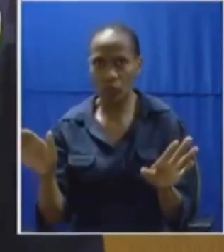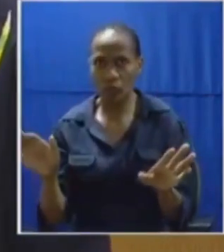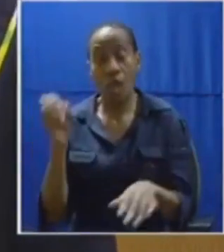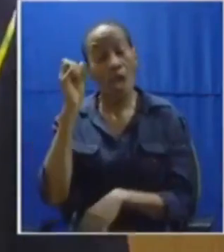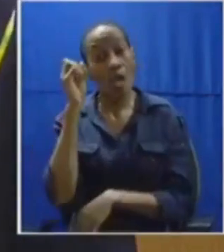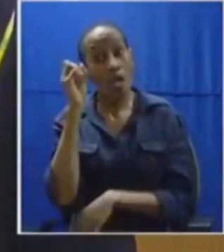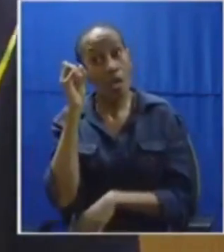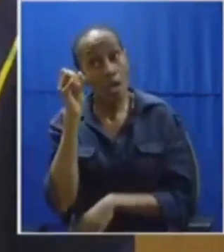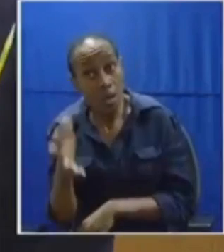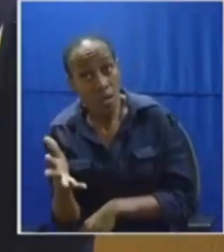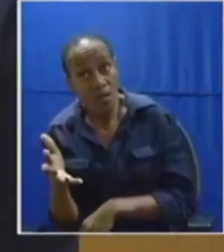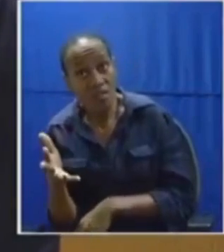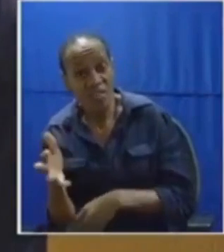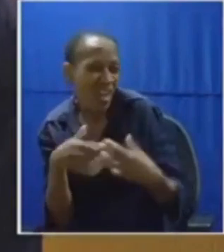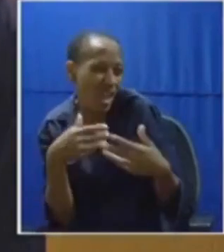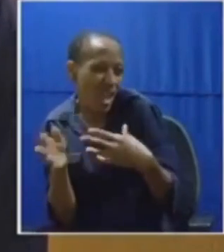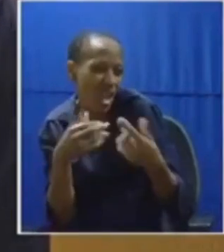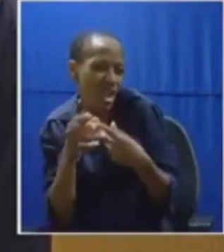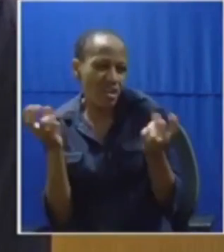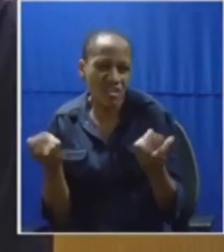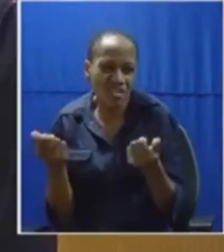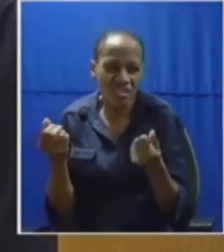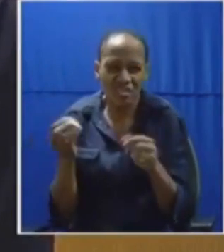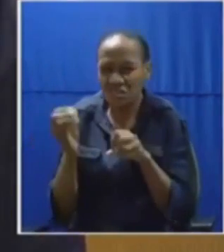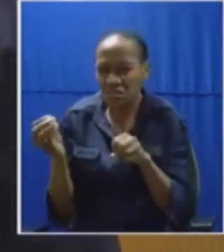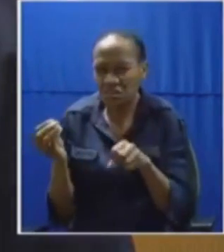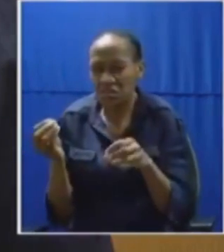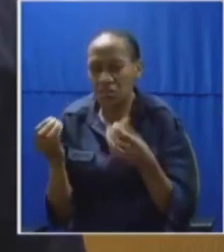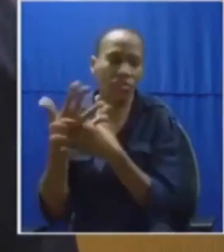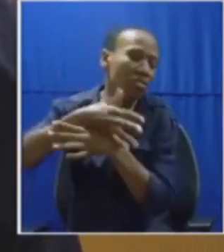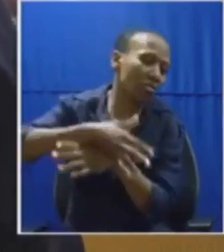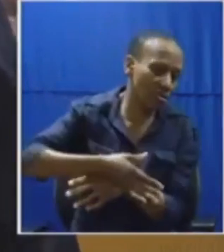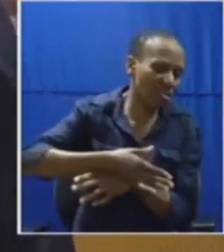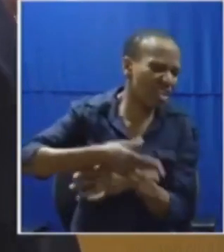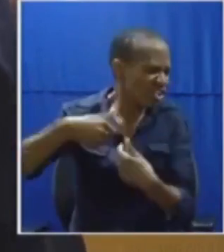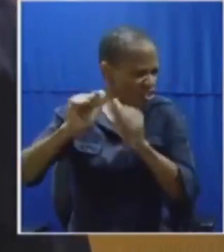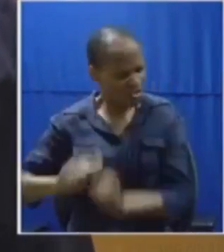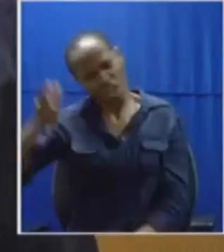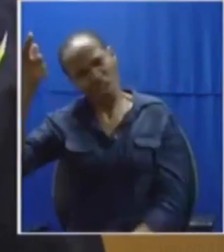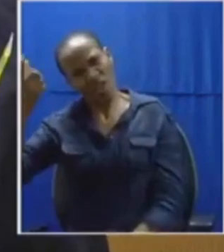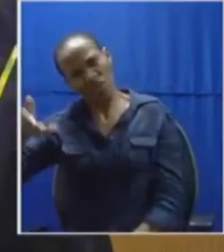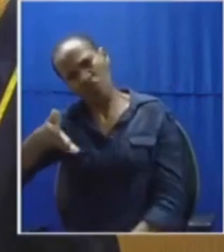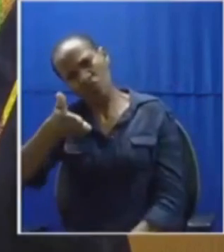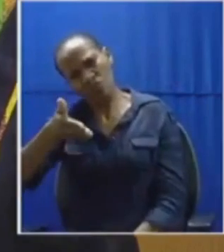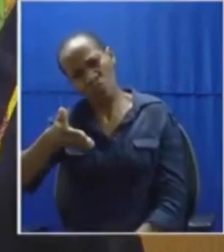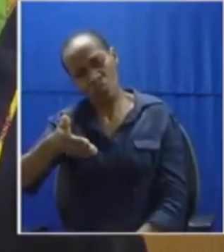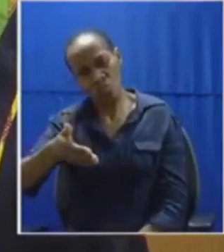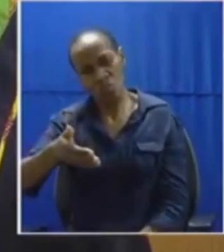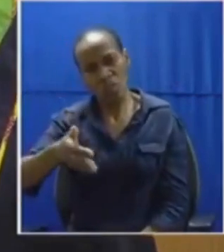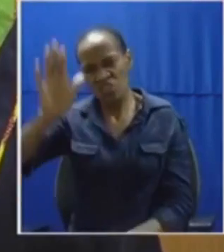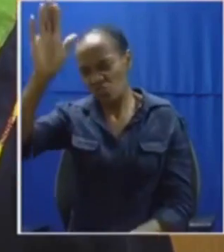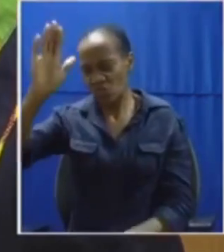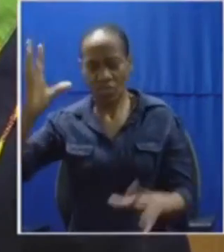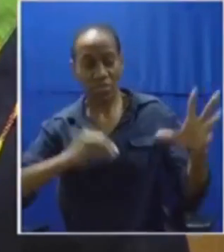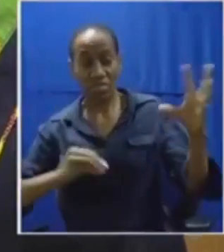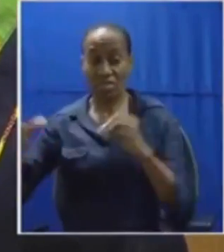If there is anything that pertains to the president and the relatives, the Honorable Member knows the principle of raise the principle.